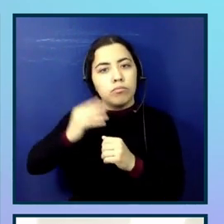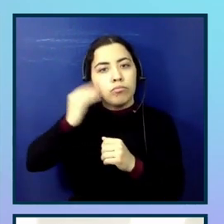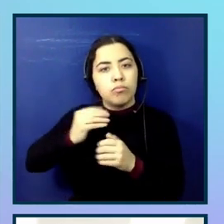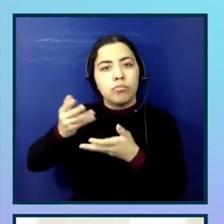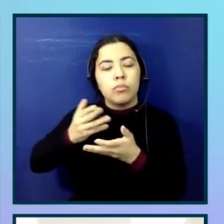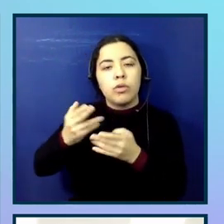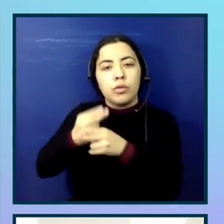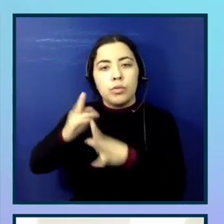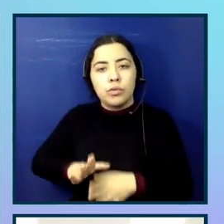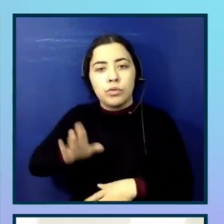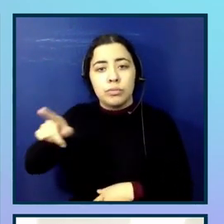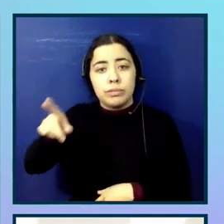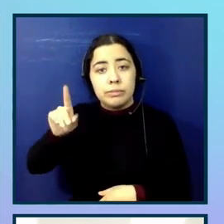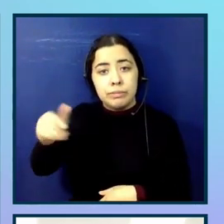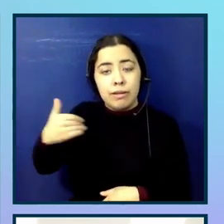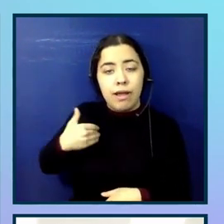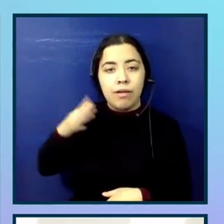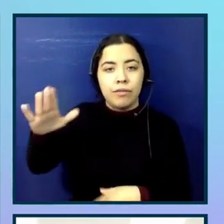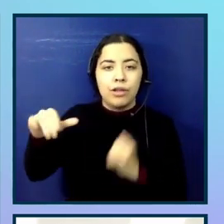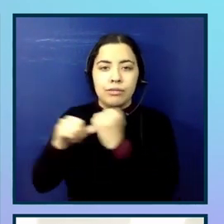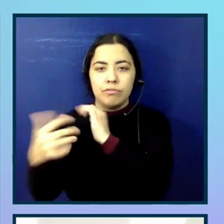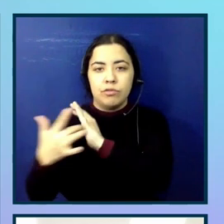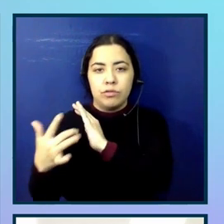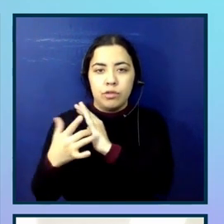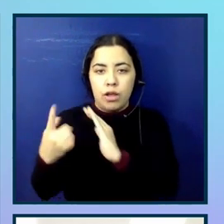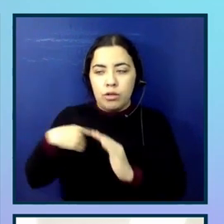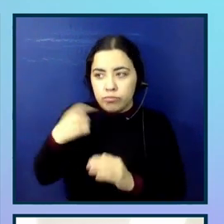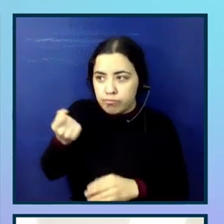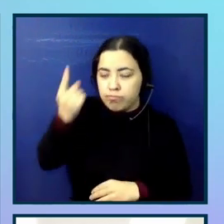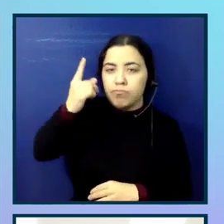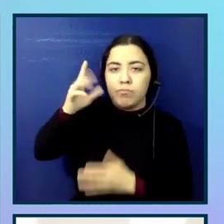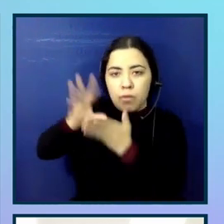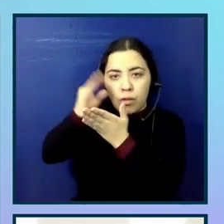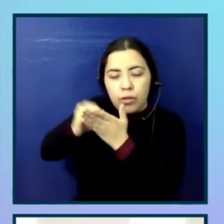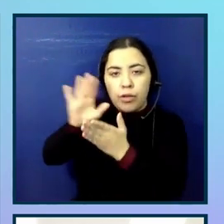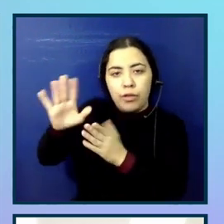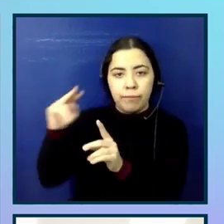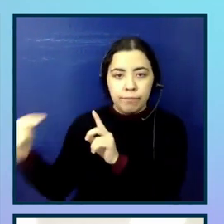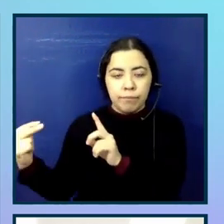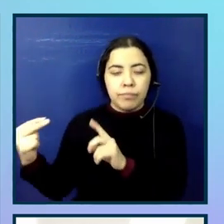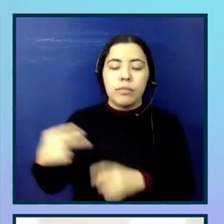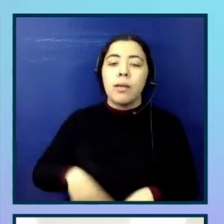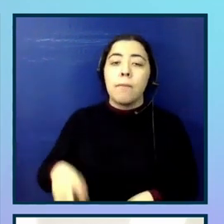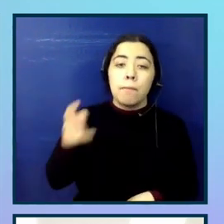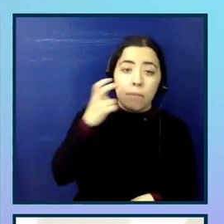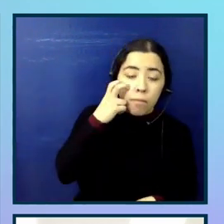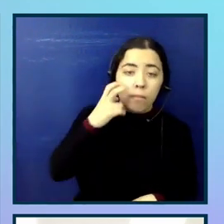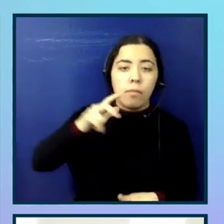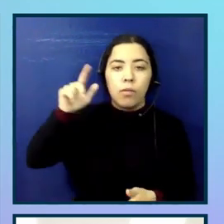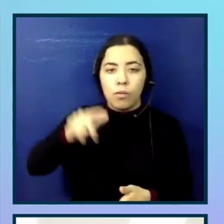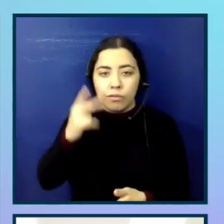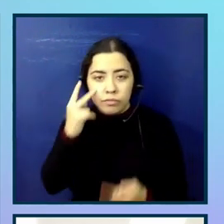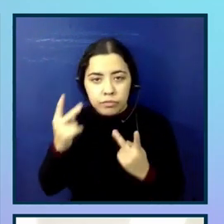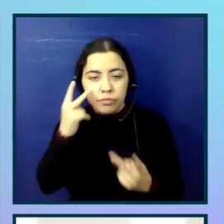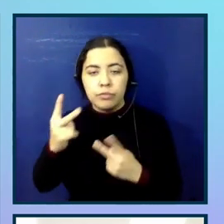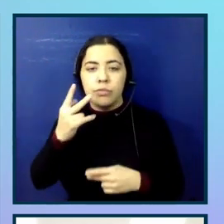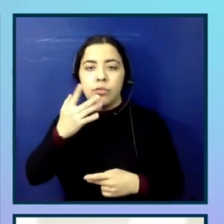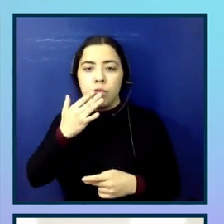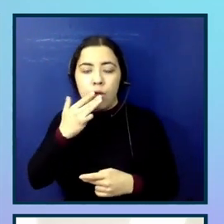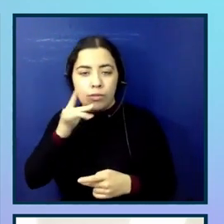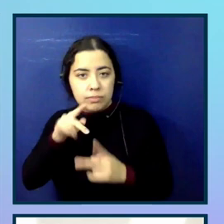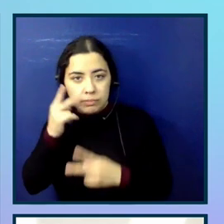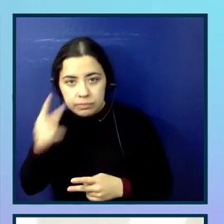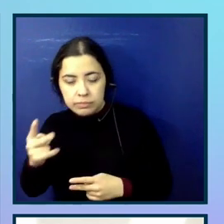So we did six of these. There was one for blindness and low vision, colour blindness, physical and mobility impairments,